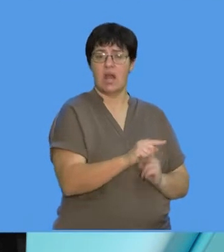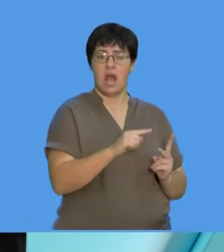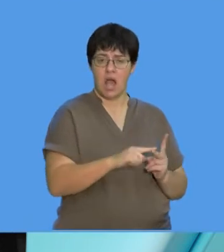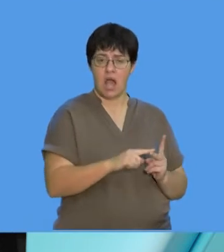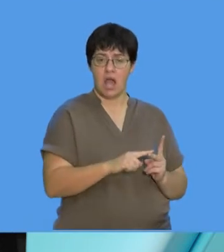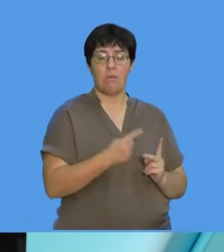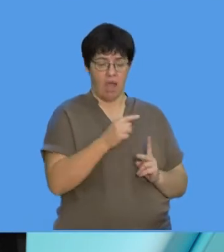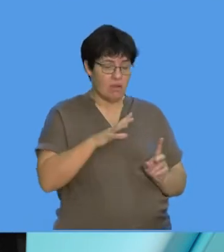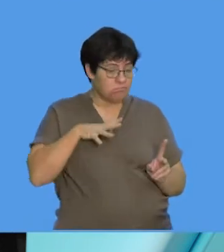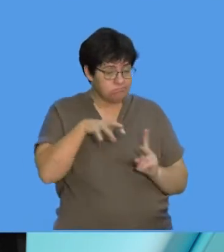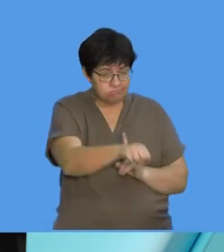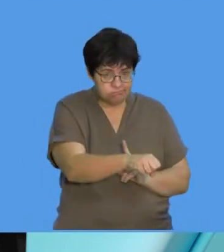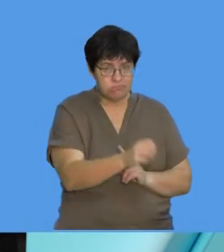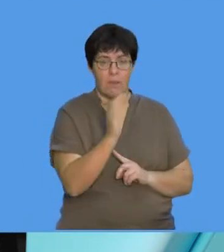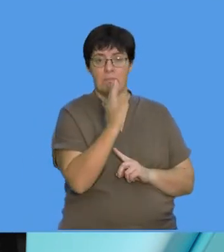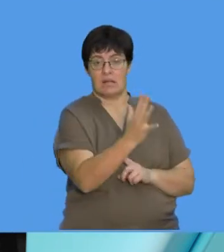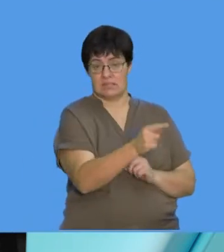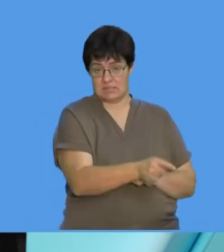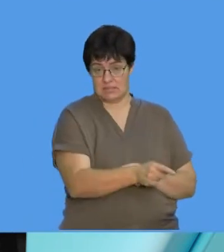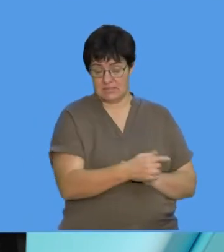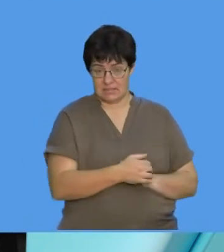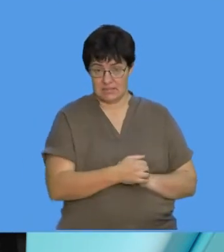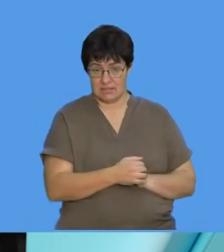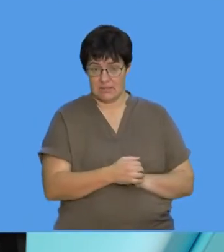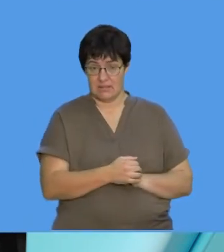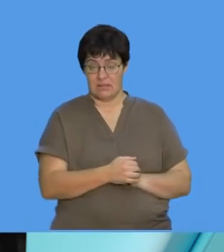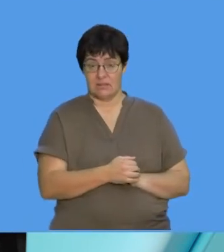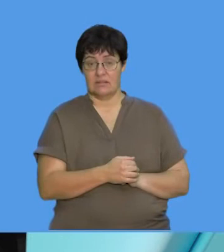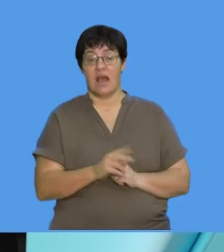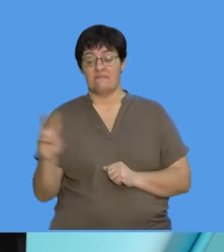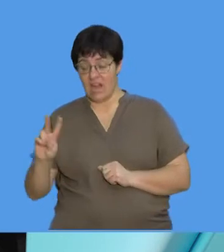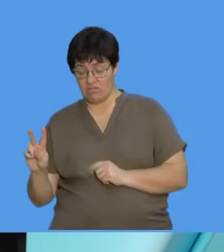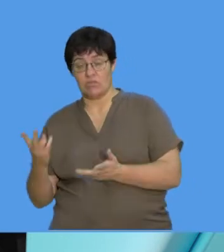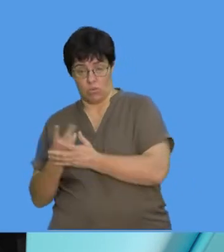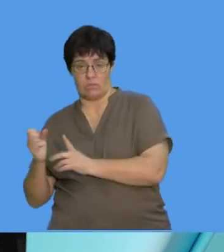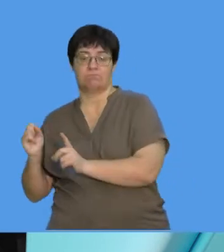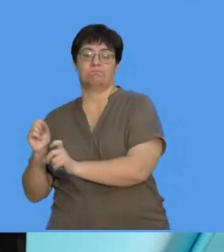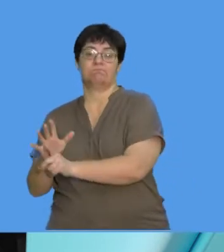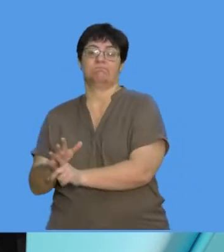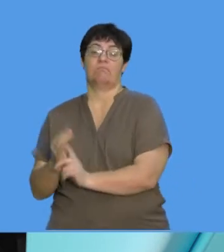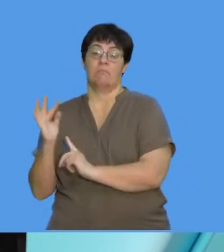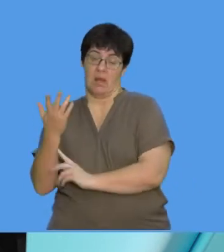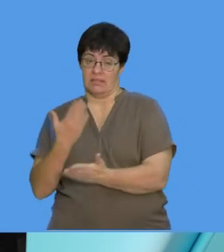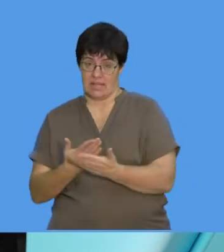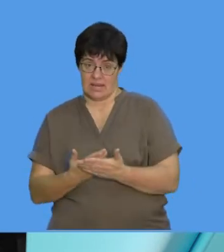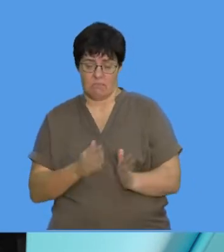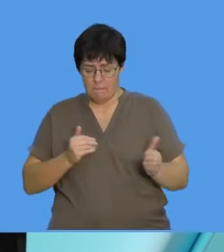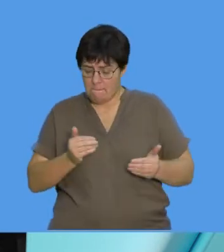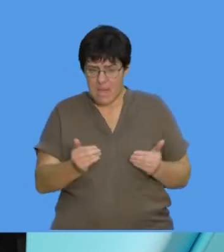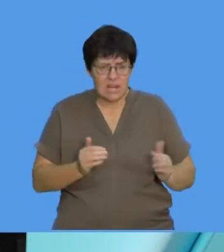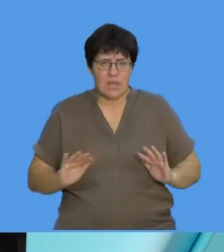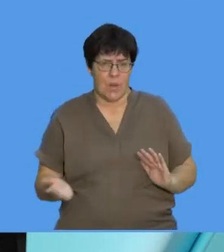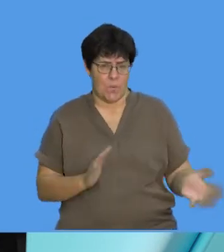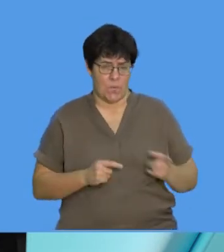attacks plants, right? We've got bacteria that can attack plants. Viruses could also attack plants. And we're going to look at how we manage it.